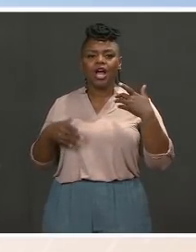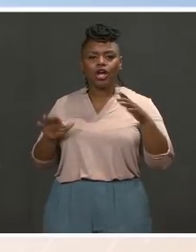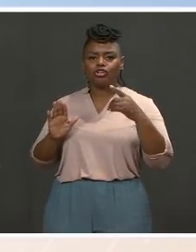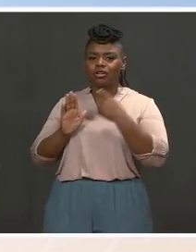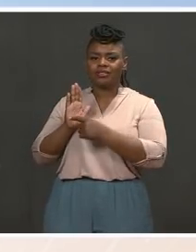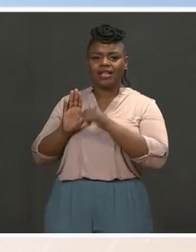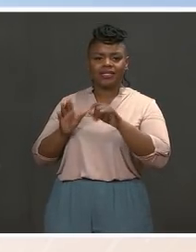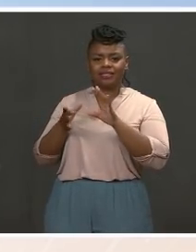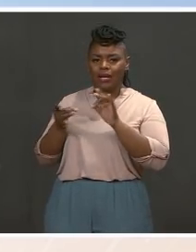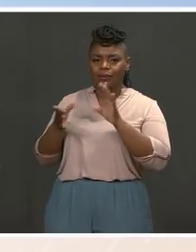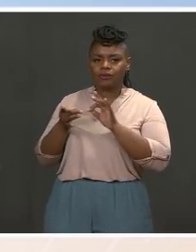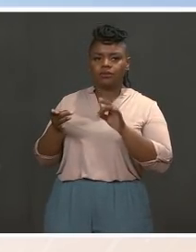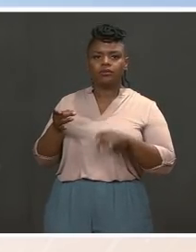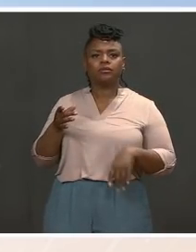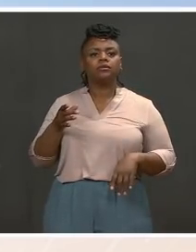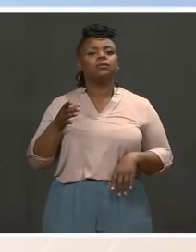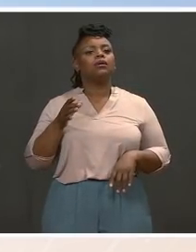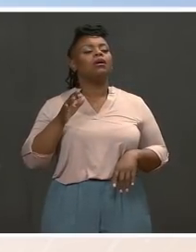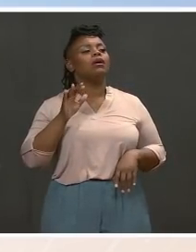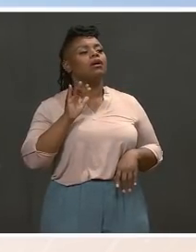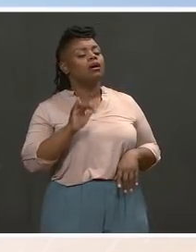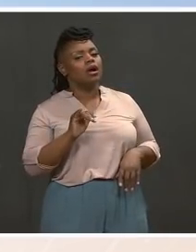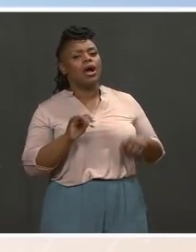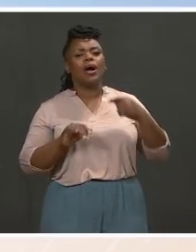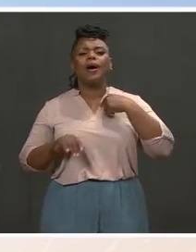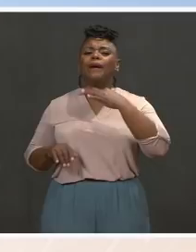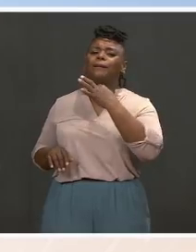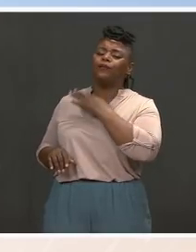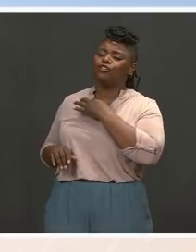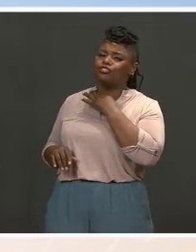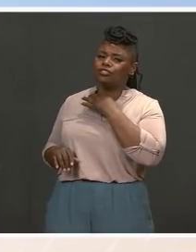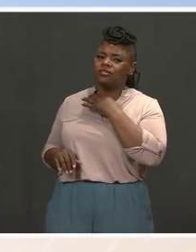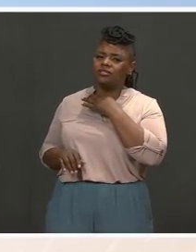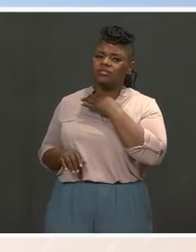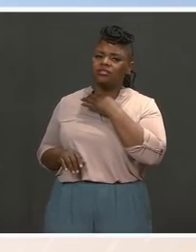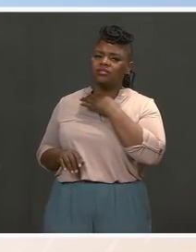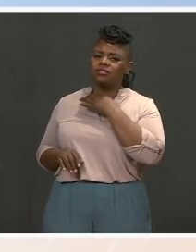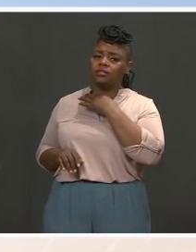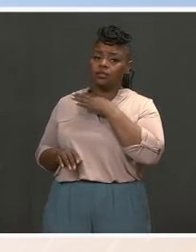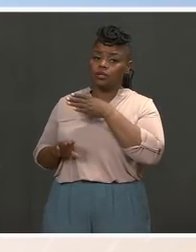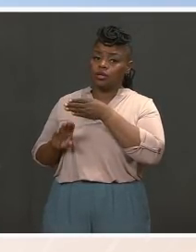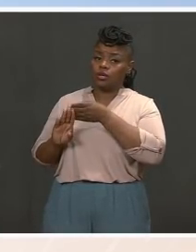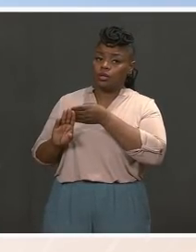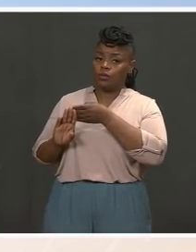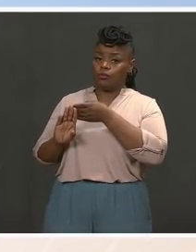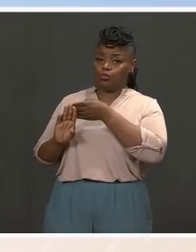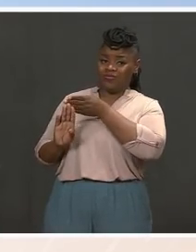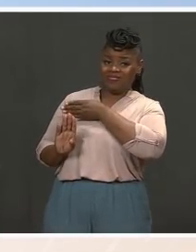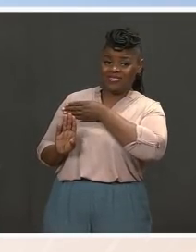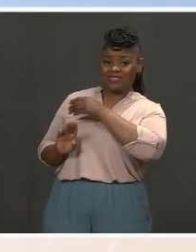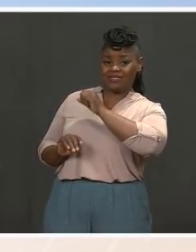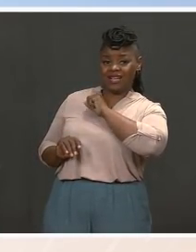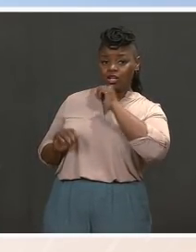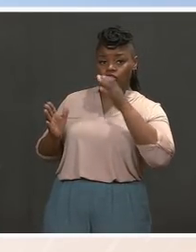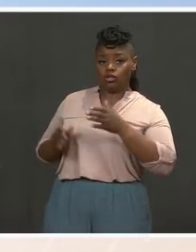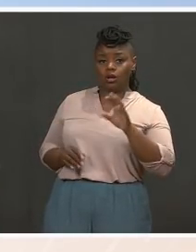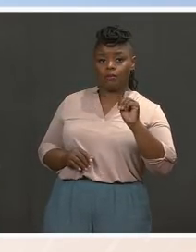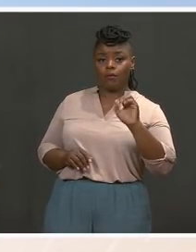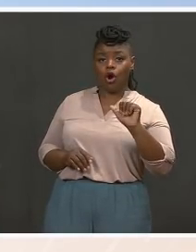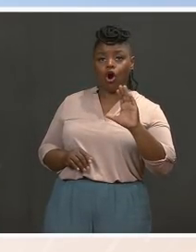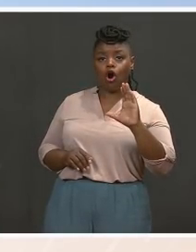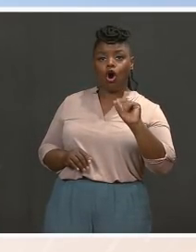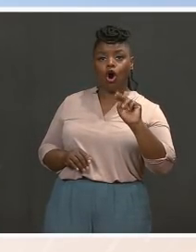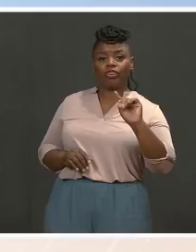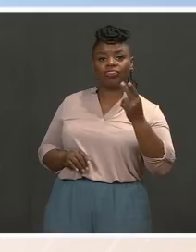I was curious, because I know previously Leader McCarthy had said that he had tried to reach out to the White House to get an invitation